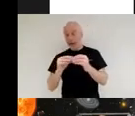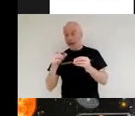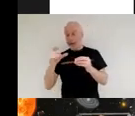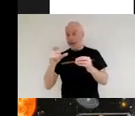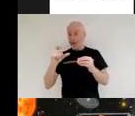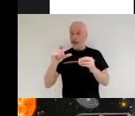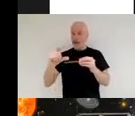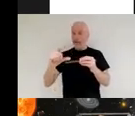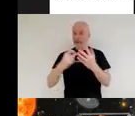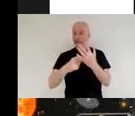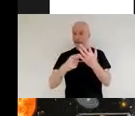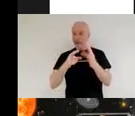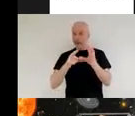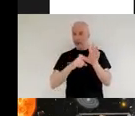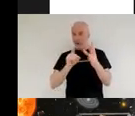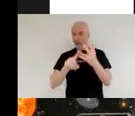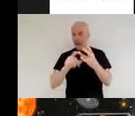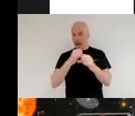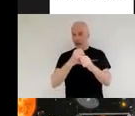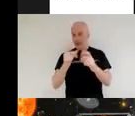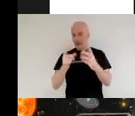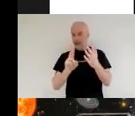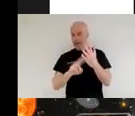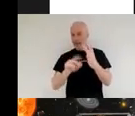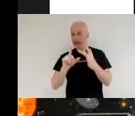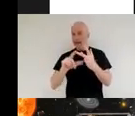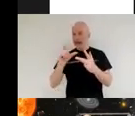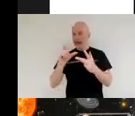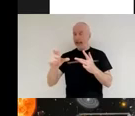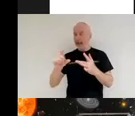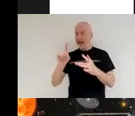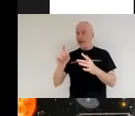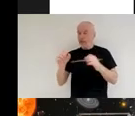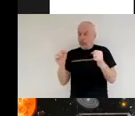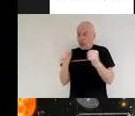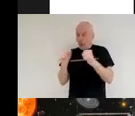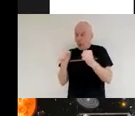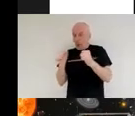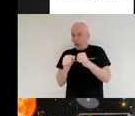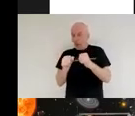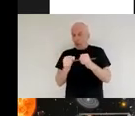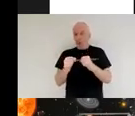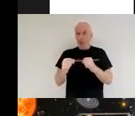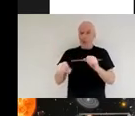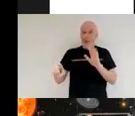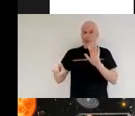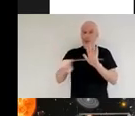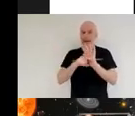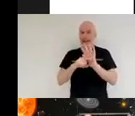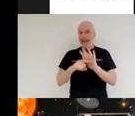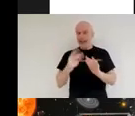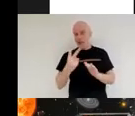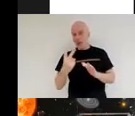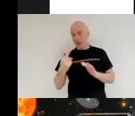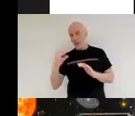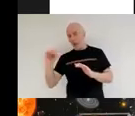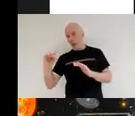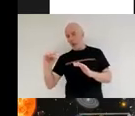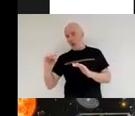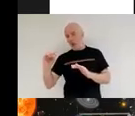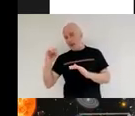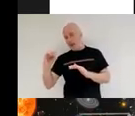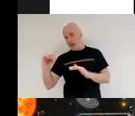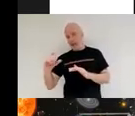down to about 220 degrees c to do this we do three things we're sending it a long way away from the earth we're shading the